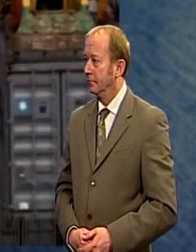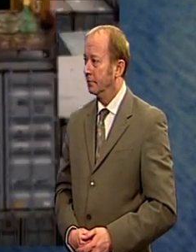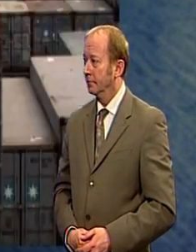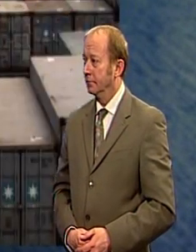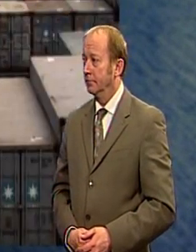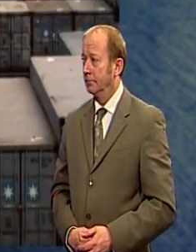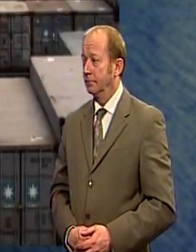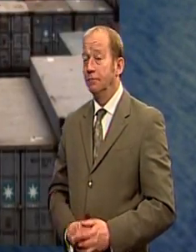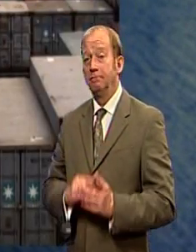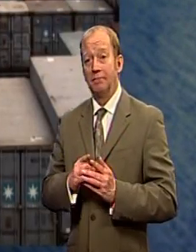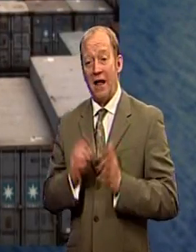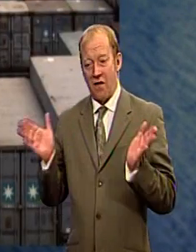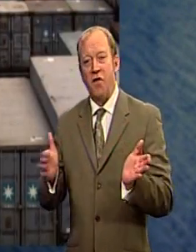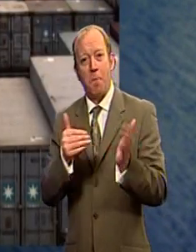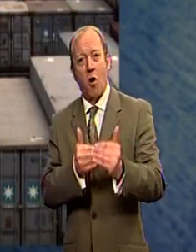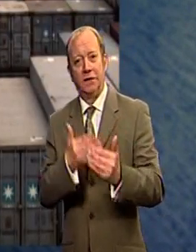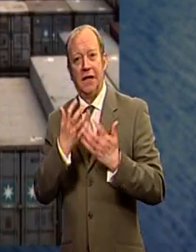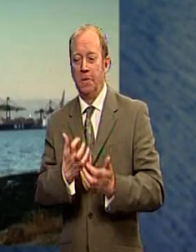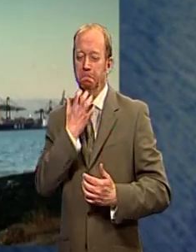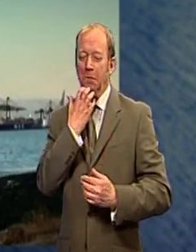But the box is weathering the storm.